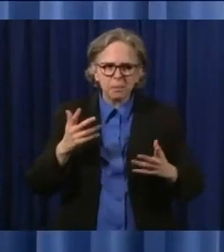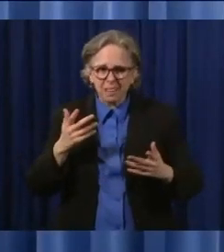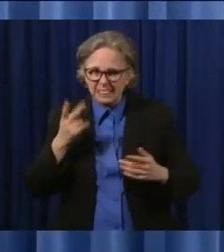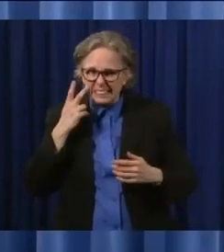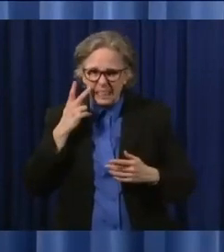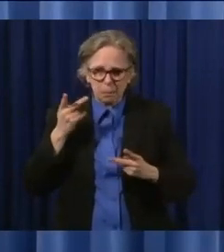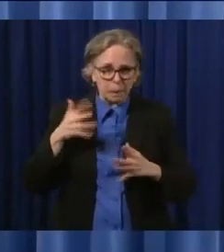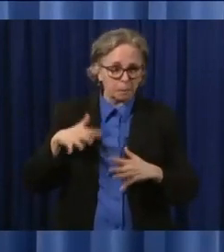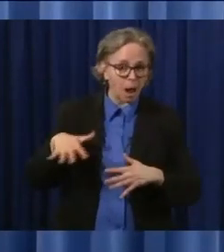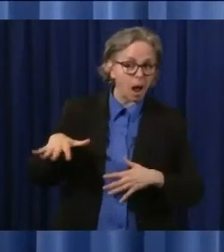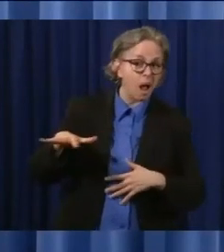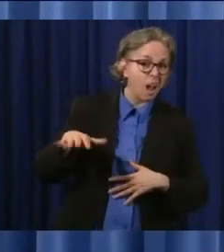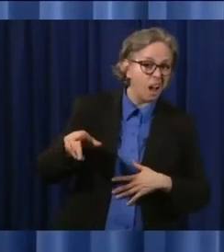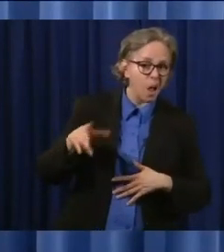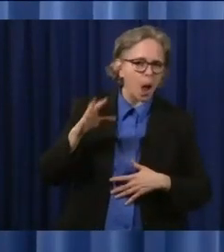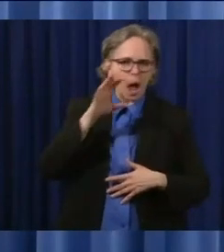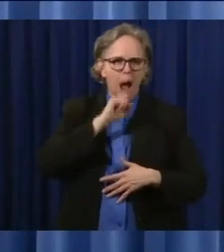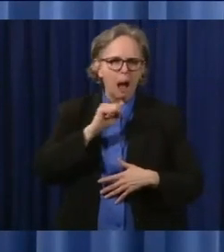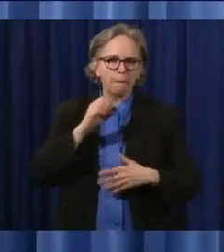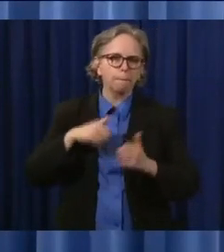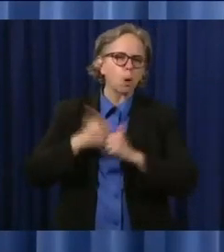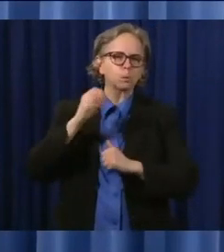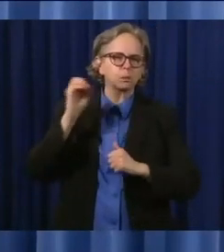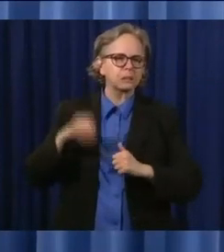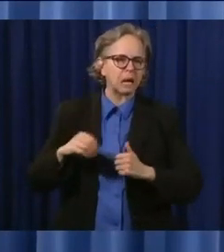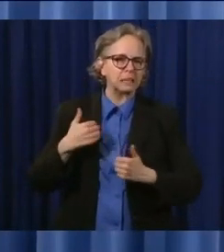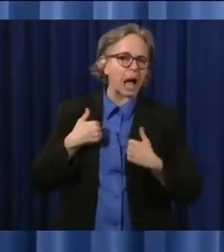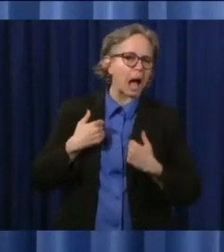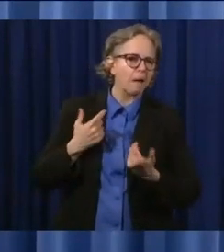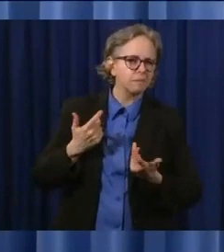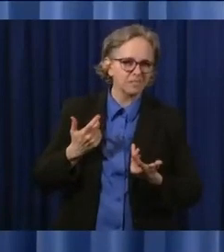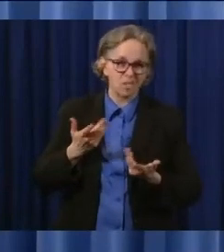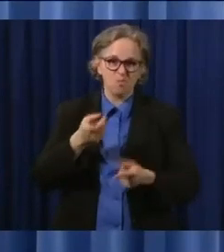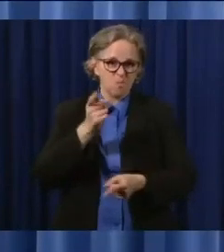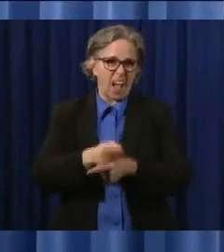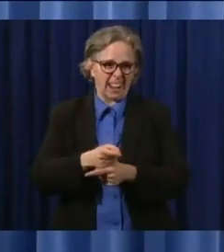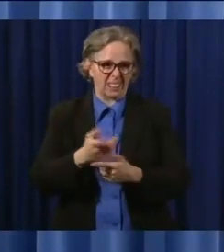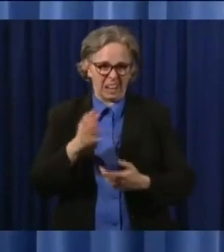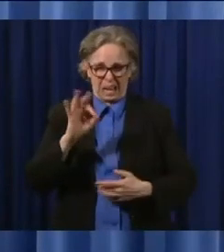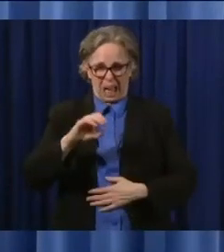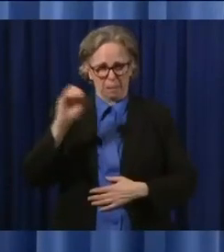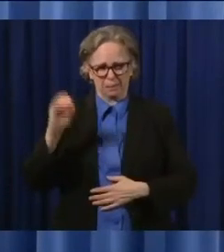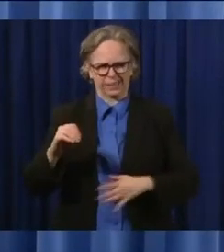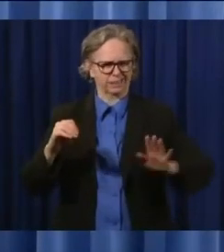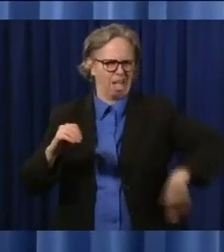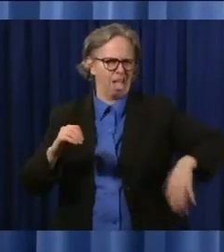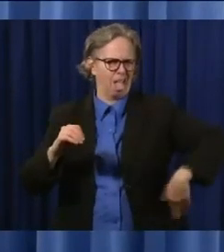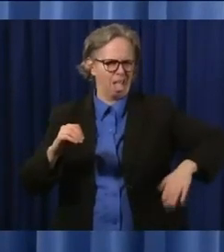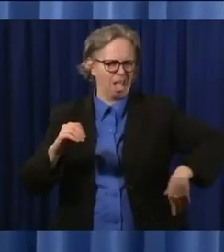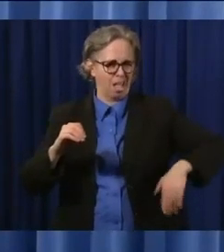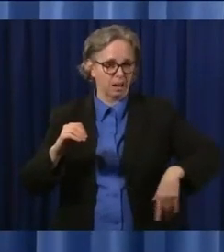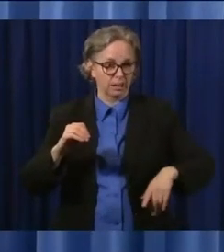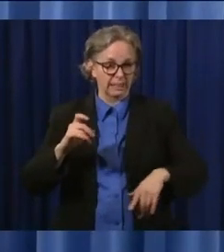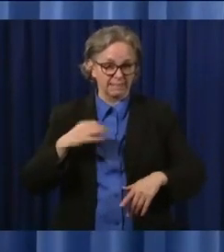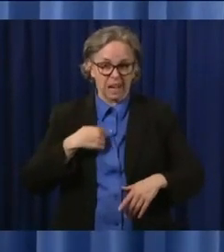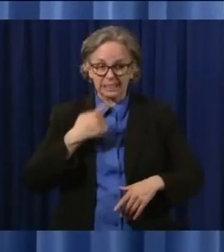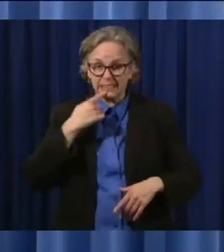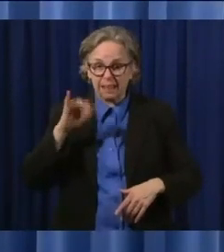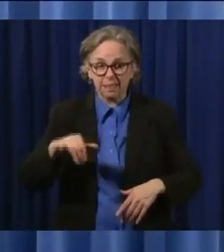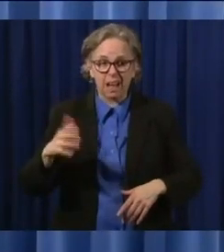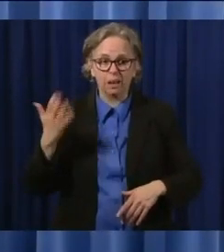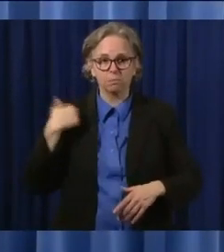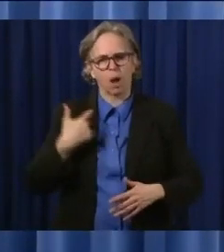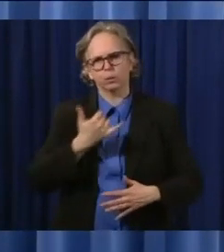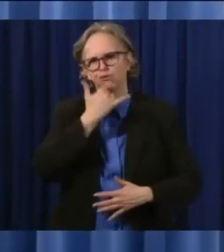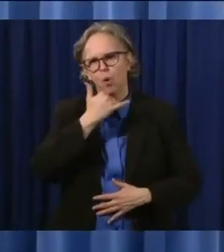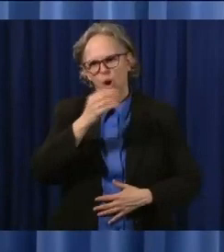What percentage? So you're right. We're certainly not at 90% today. And if I said that, I misspoke. We are